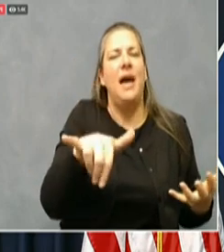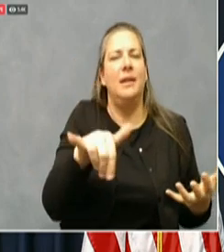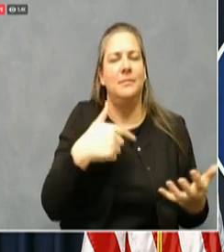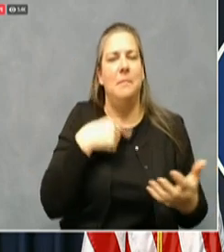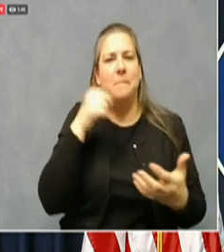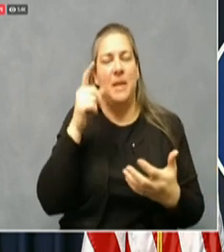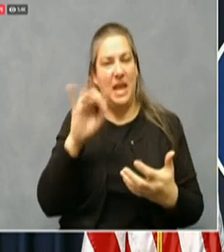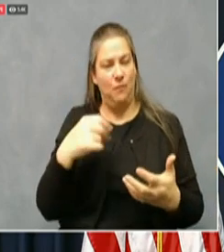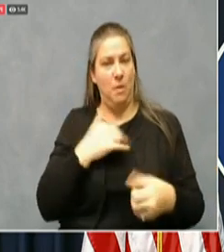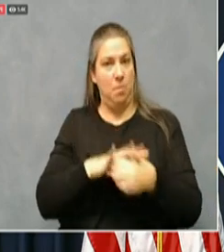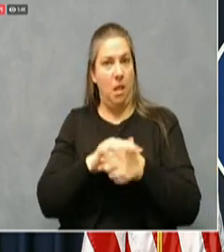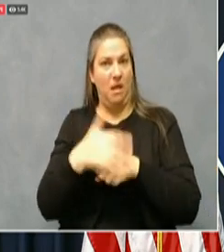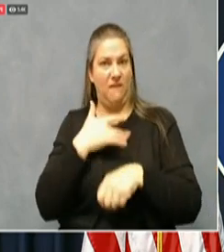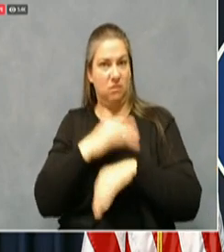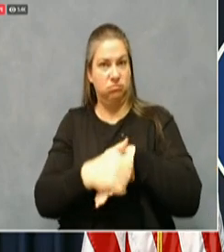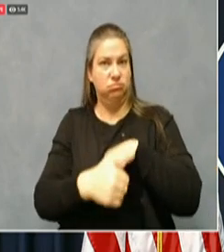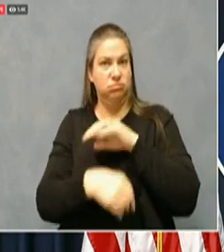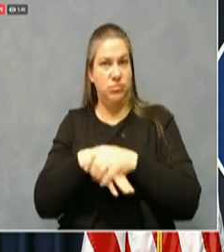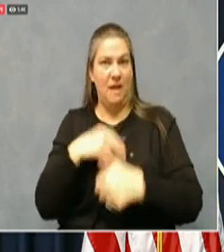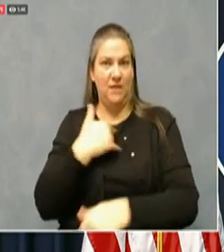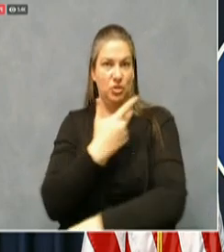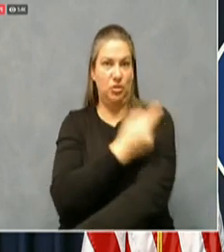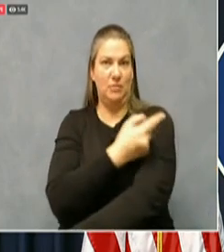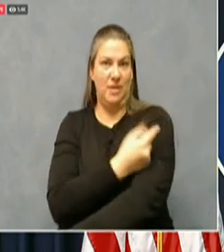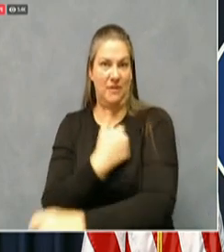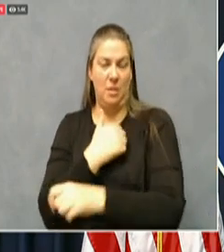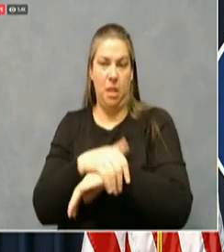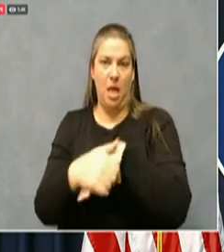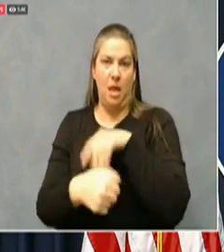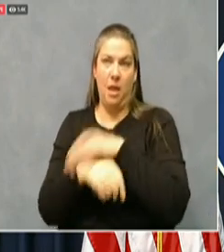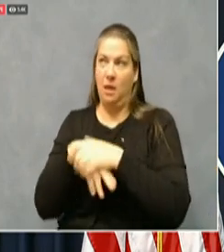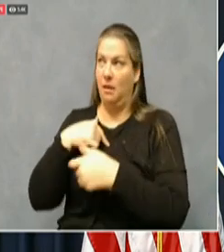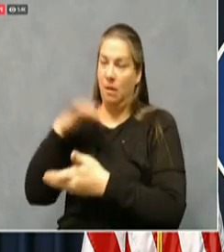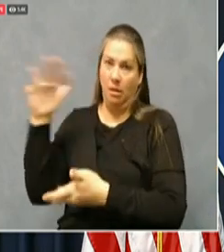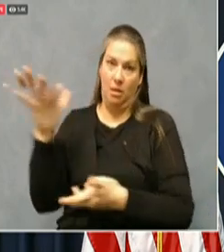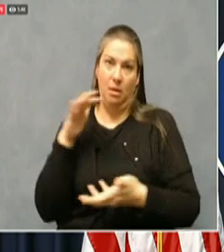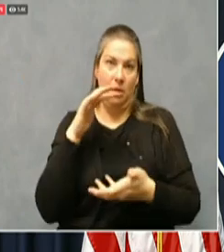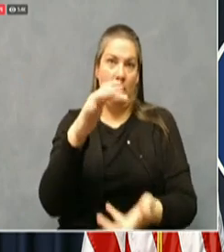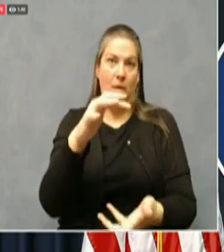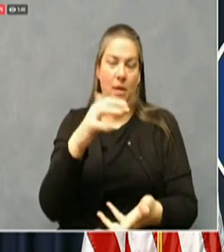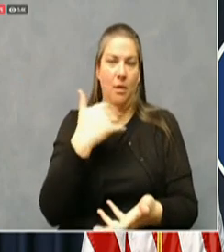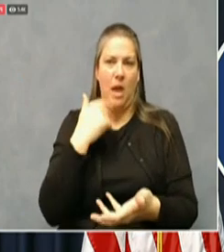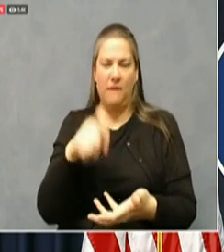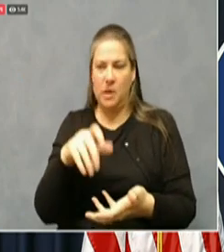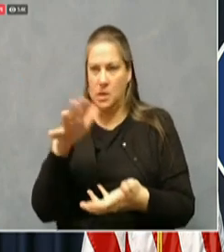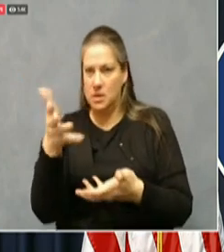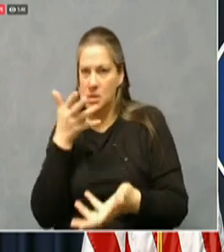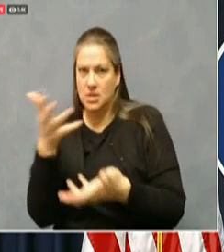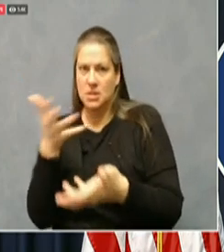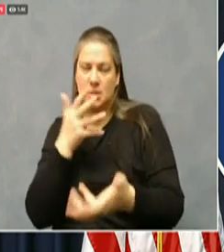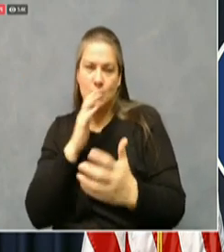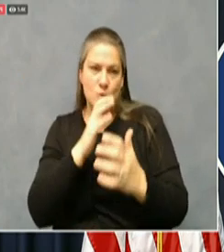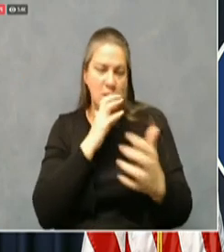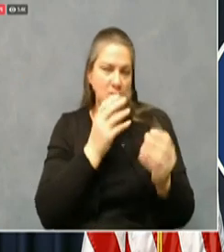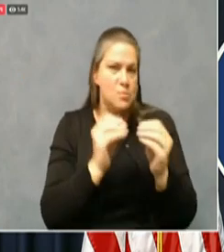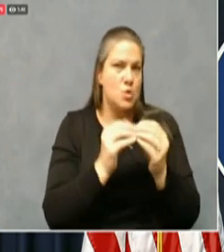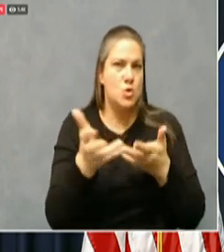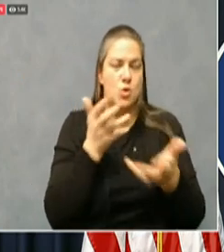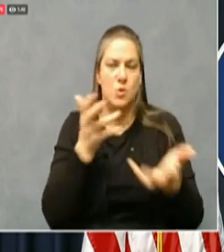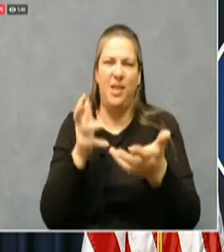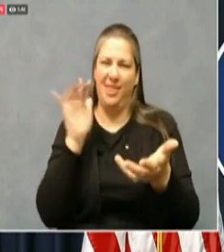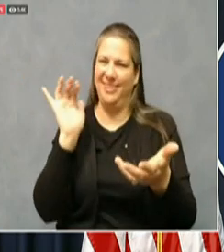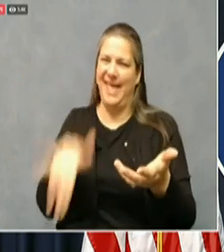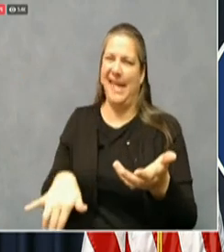it to more and more folks being able to to communicate why certain groups may get priority when everybody